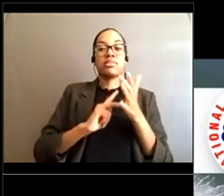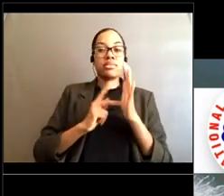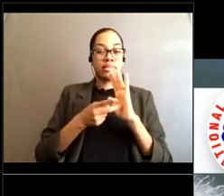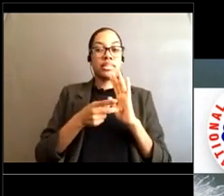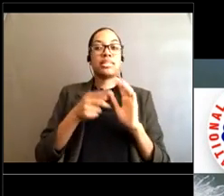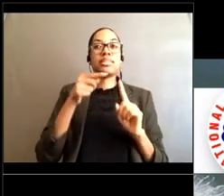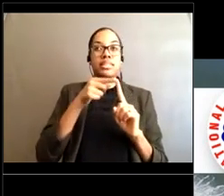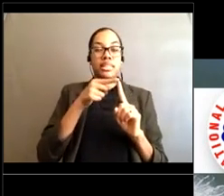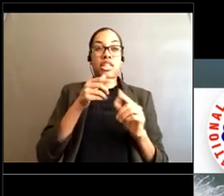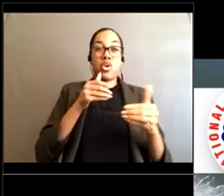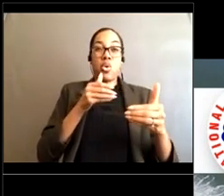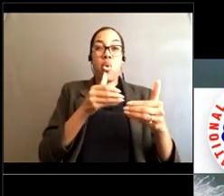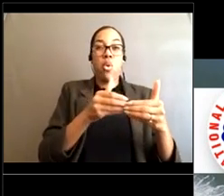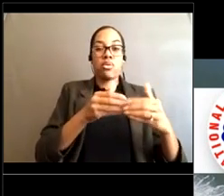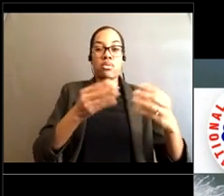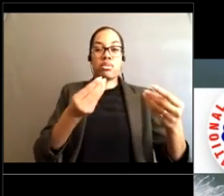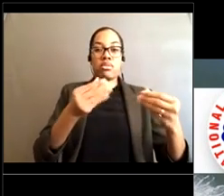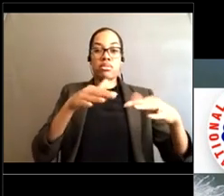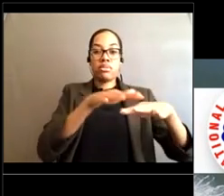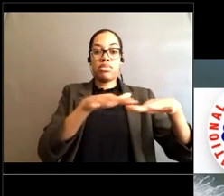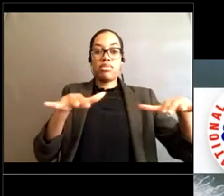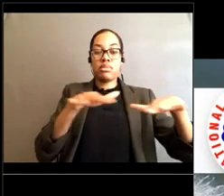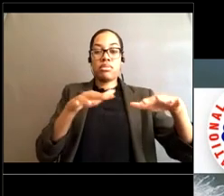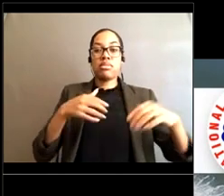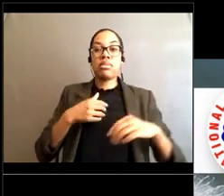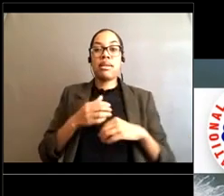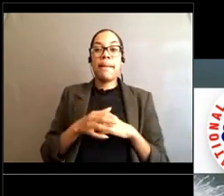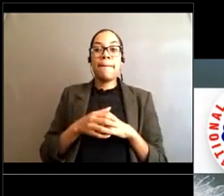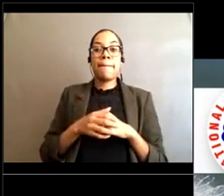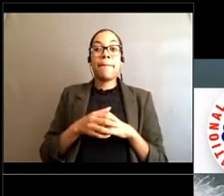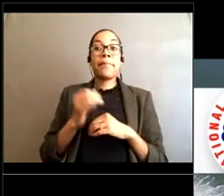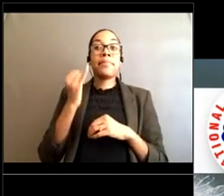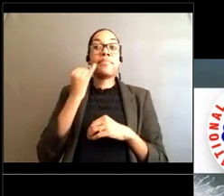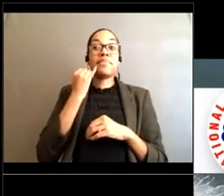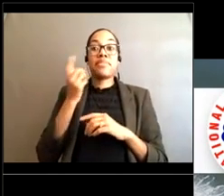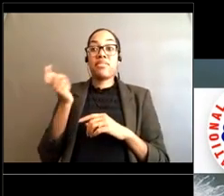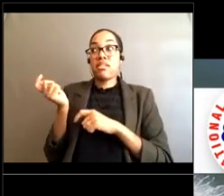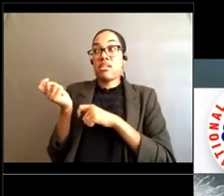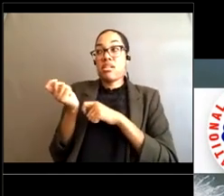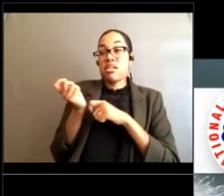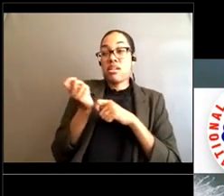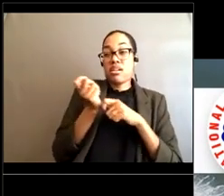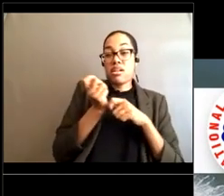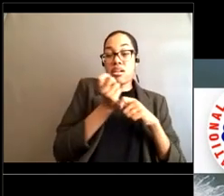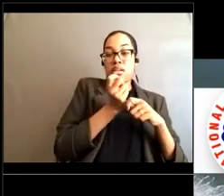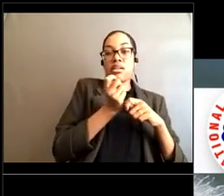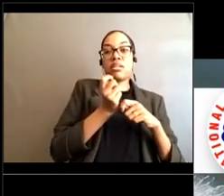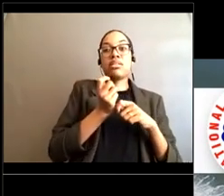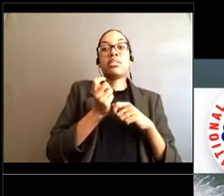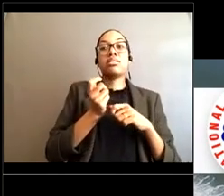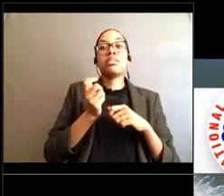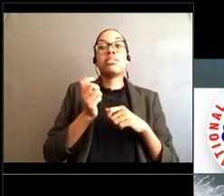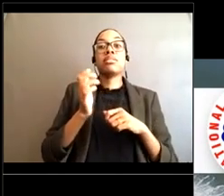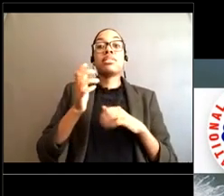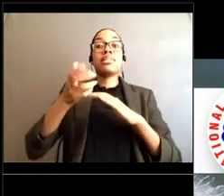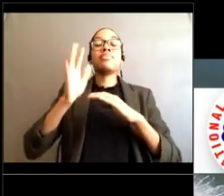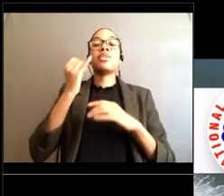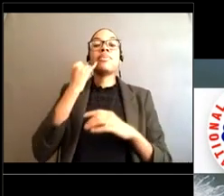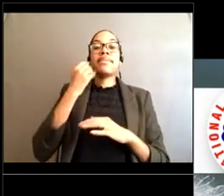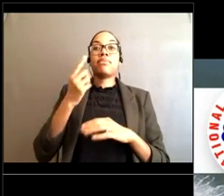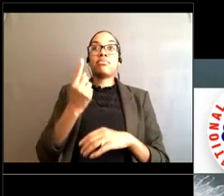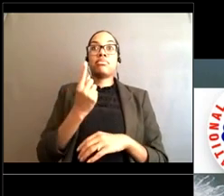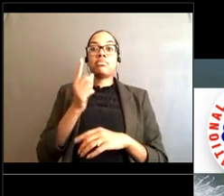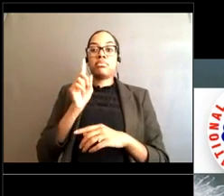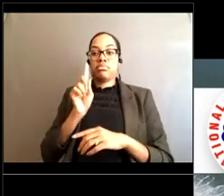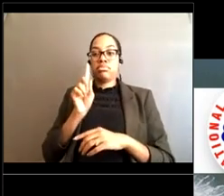So if you're caught in a rip current It's going to pull you away from the long shore current that's closer to